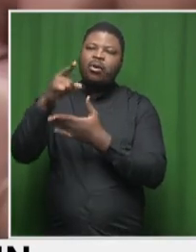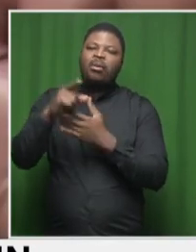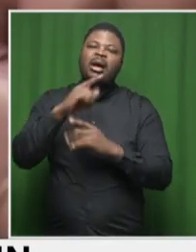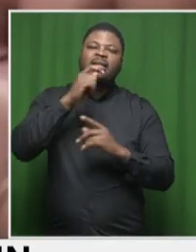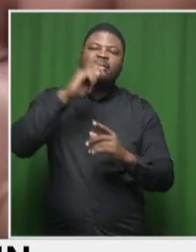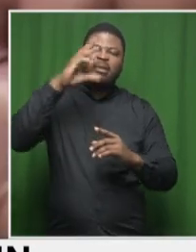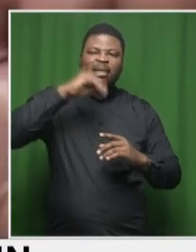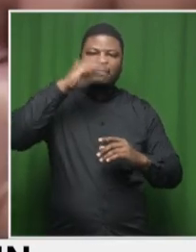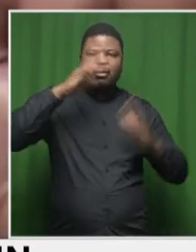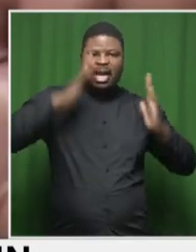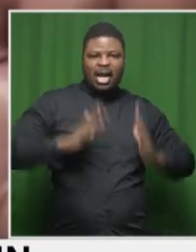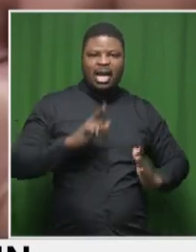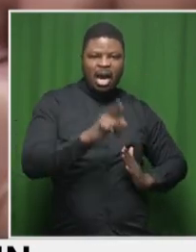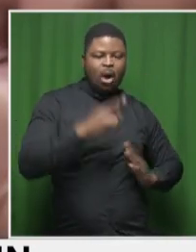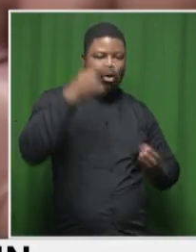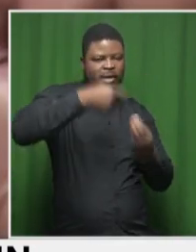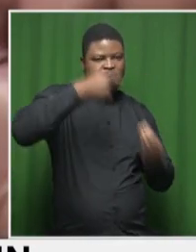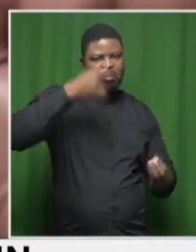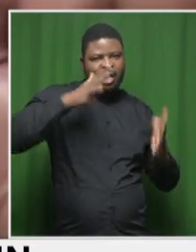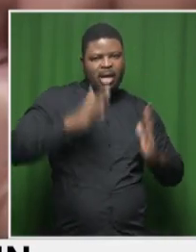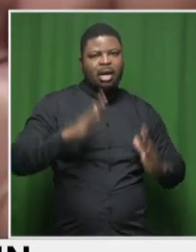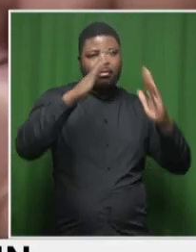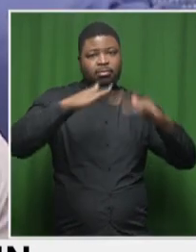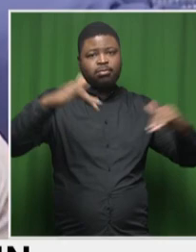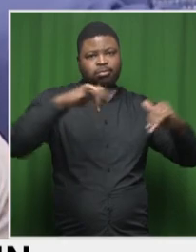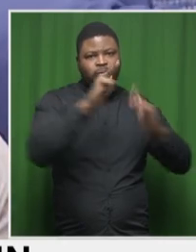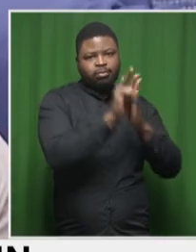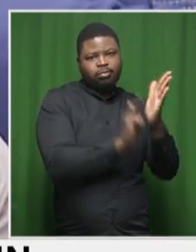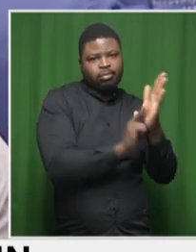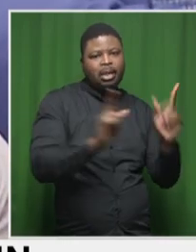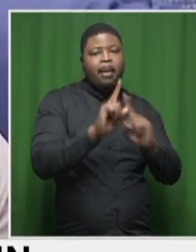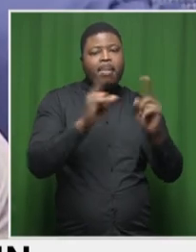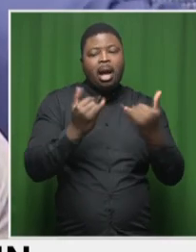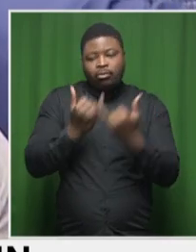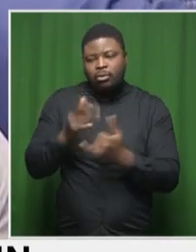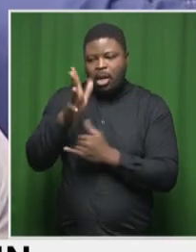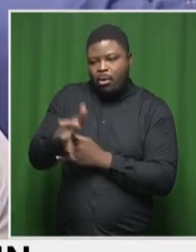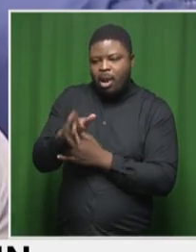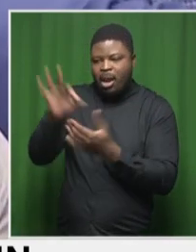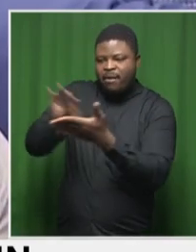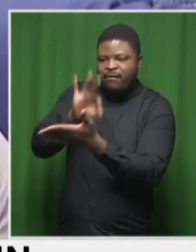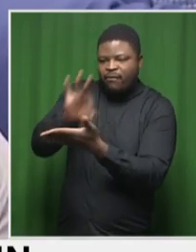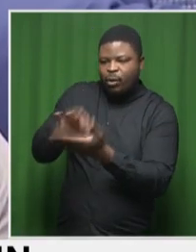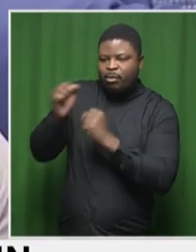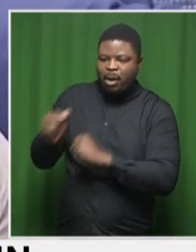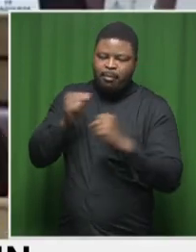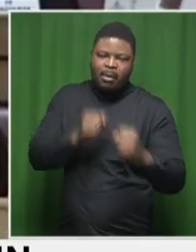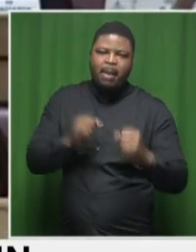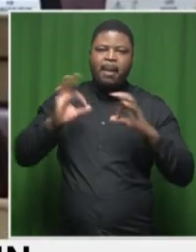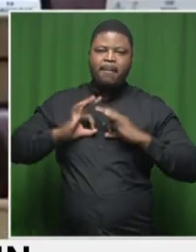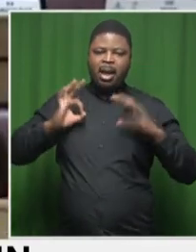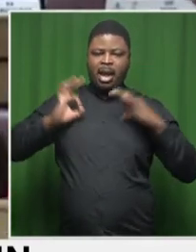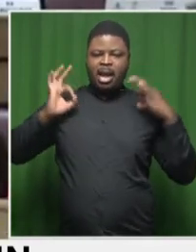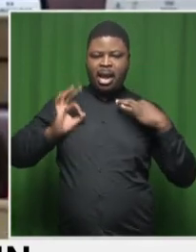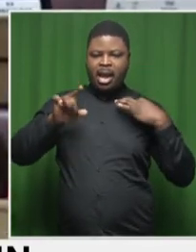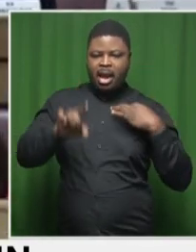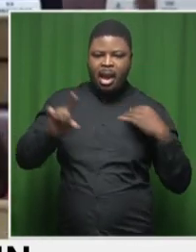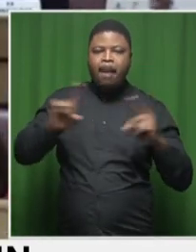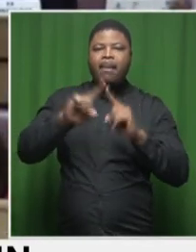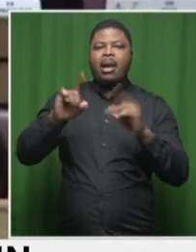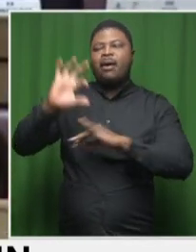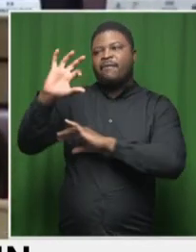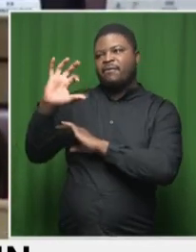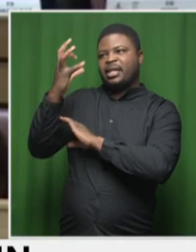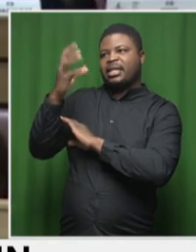council majority. The Mangawang municipality is yet to vote on a permanent mayor. This has yet again brought the Free State provincial